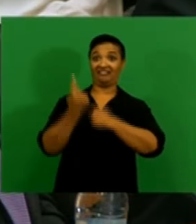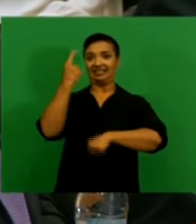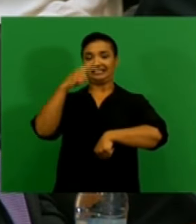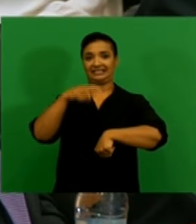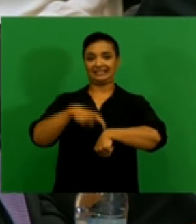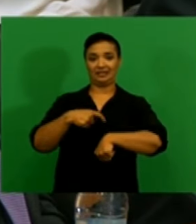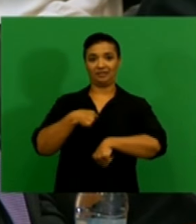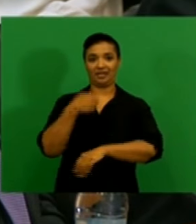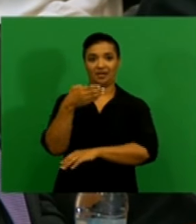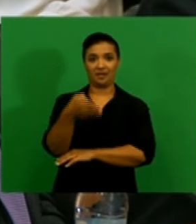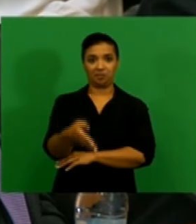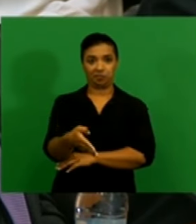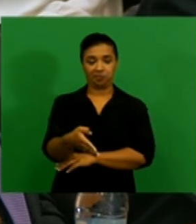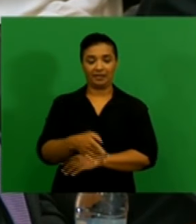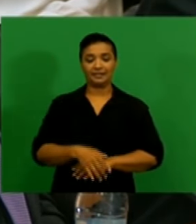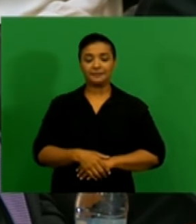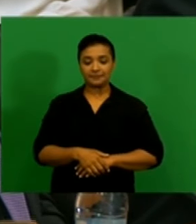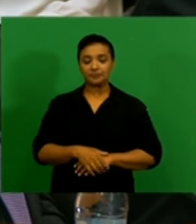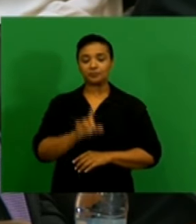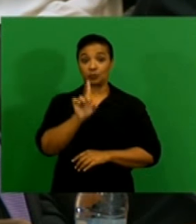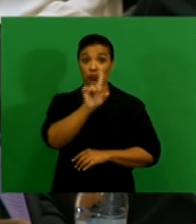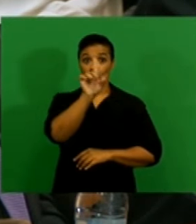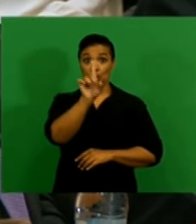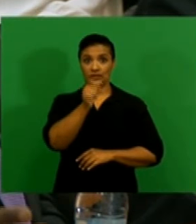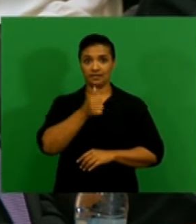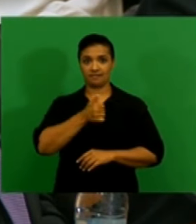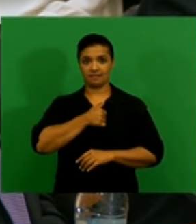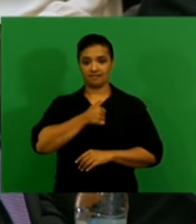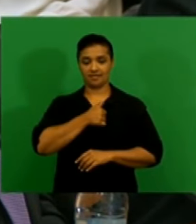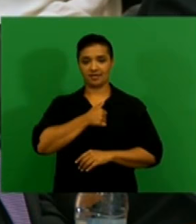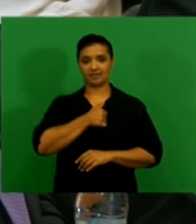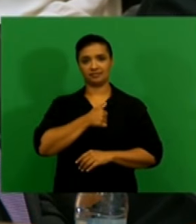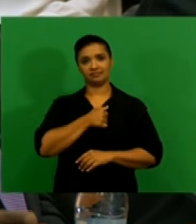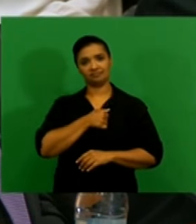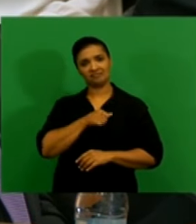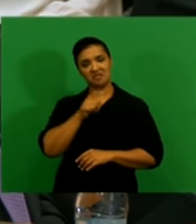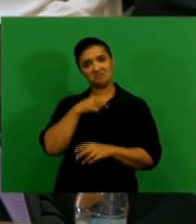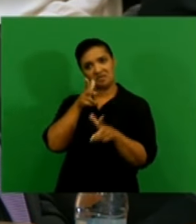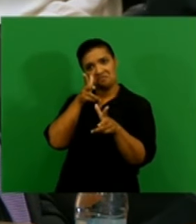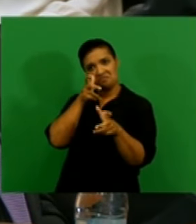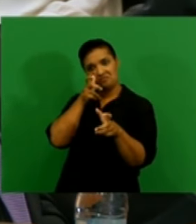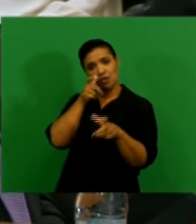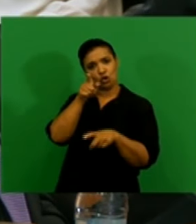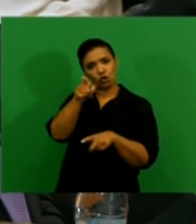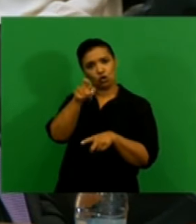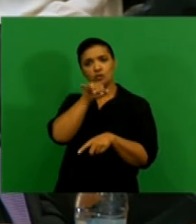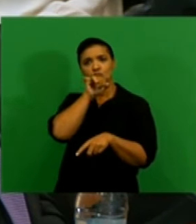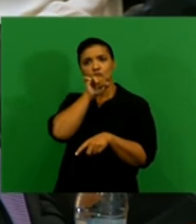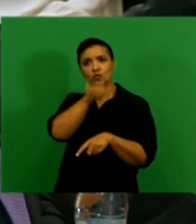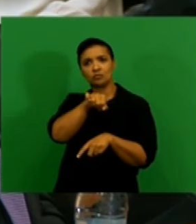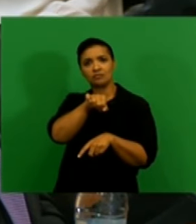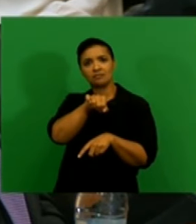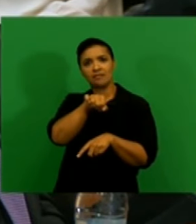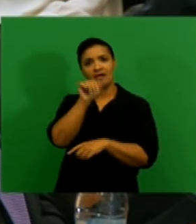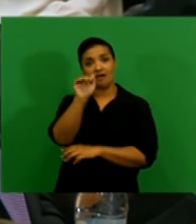do you think that the current stance of the Reserve